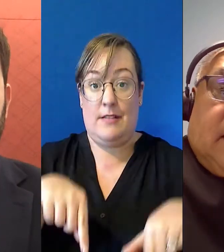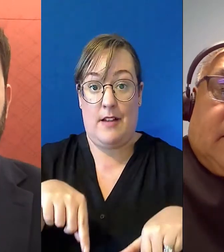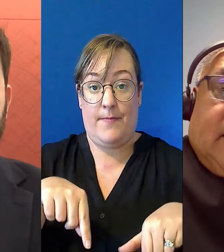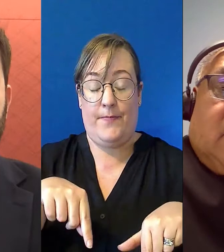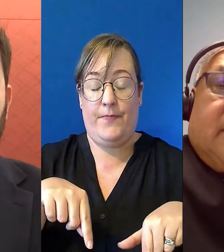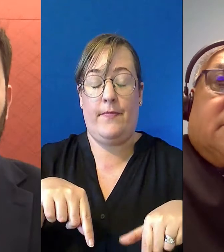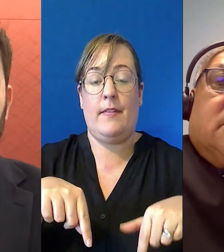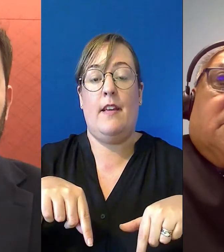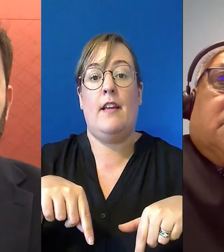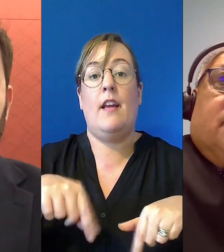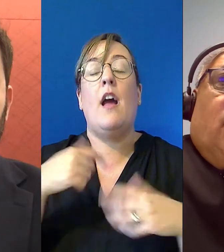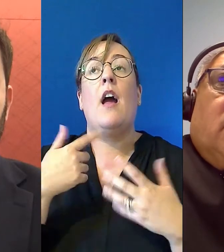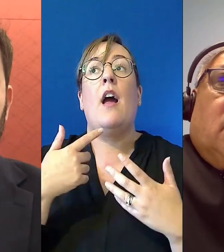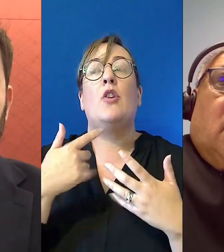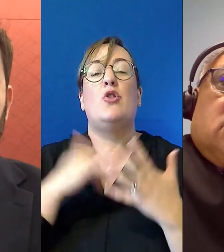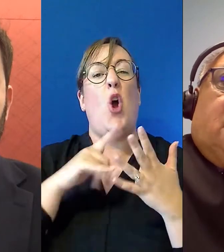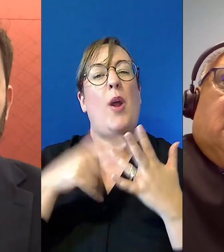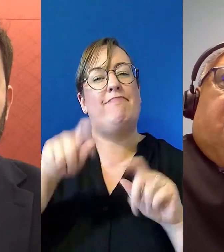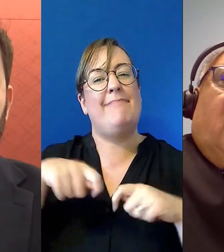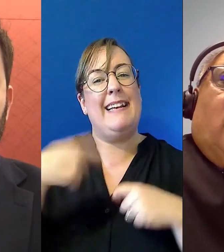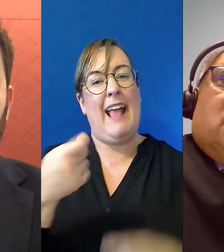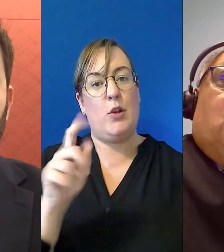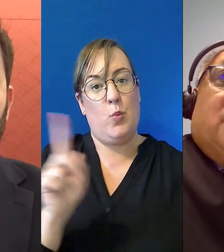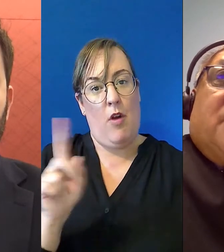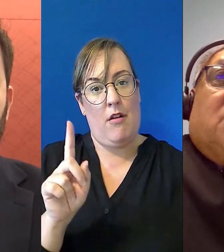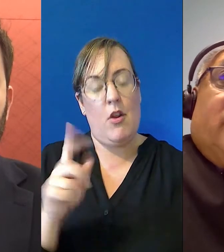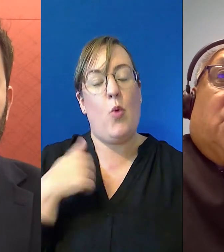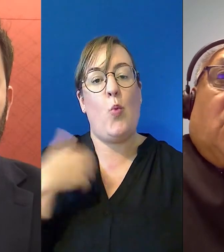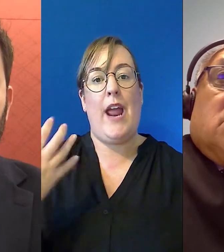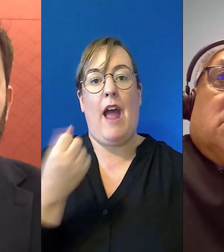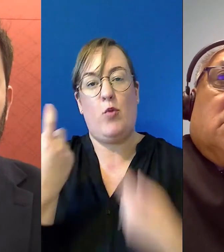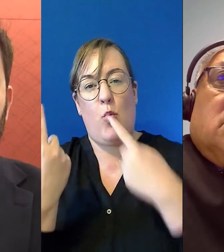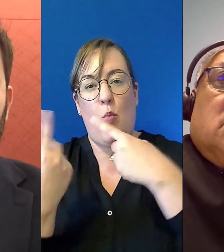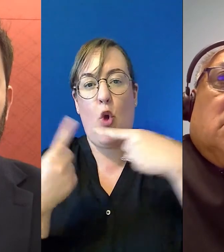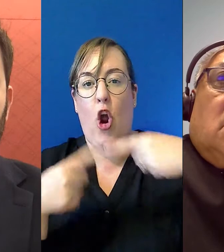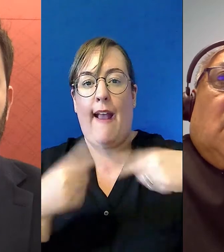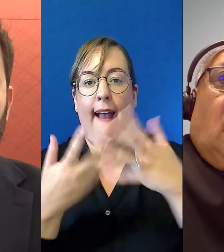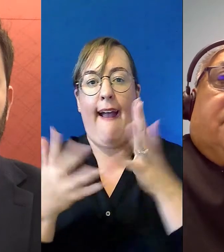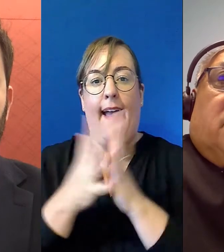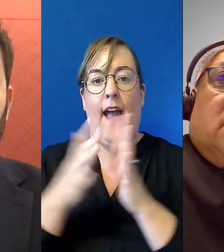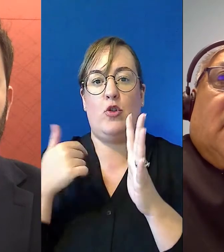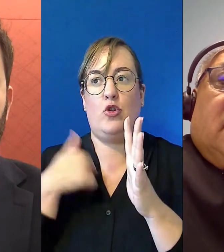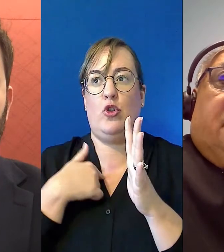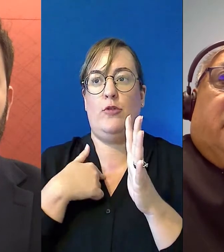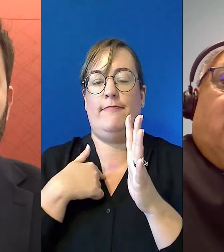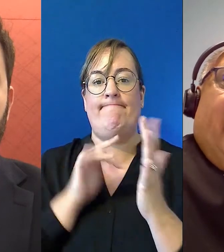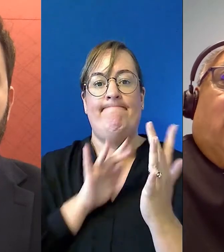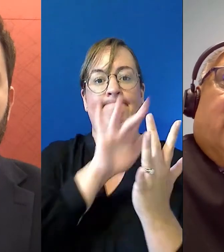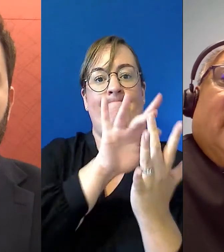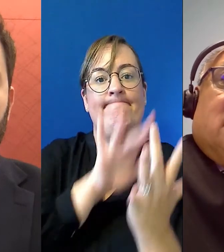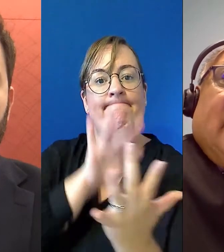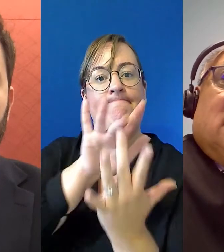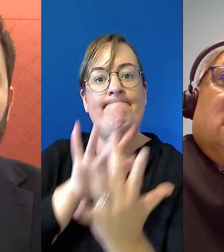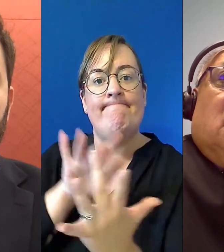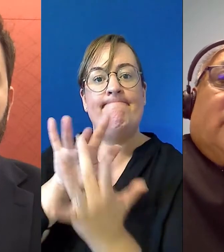thing in our case is to begin to find ways to reach out and reach across. Often, if we remain